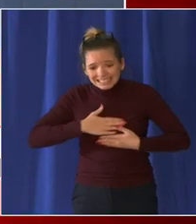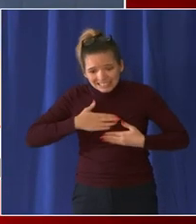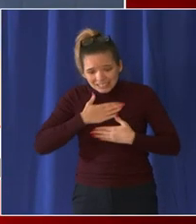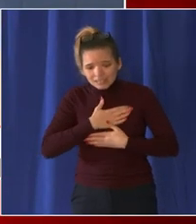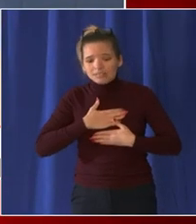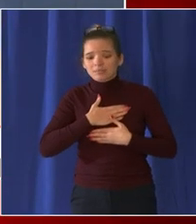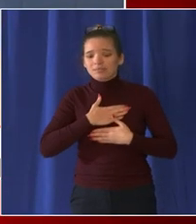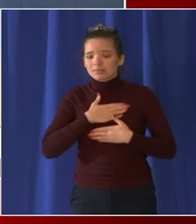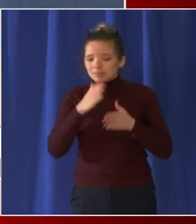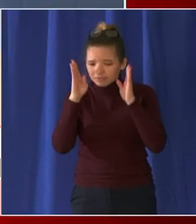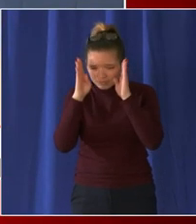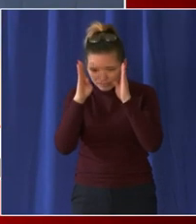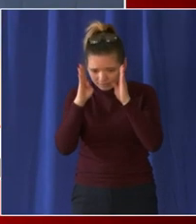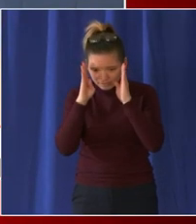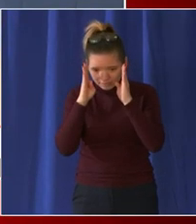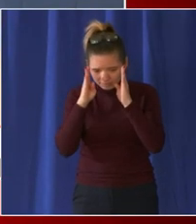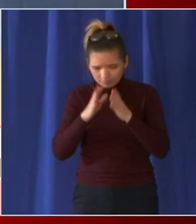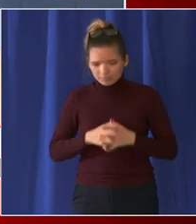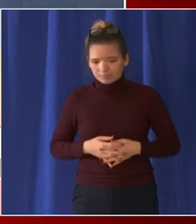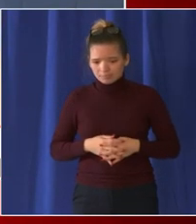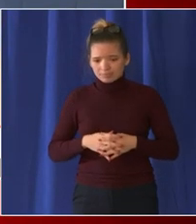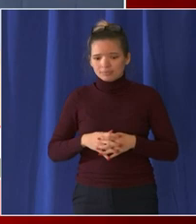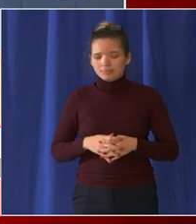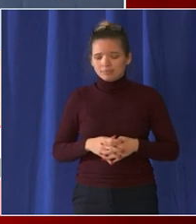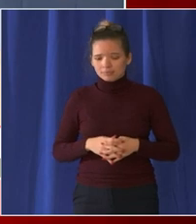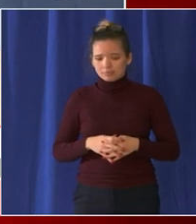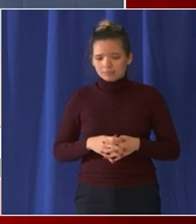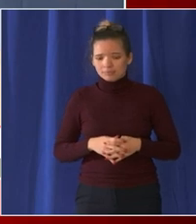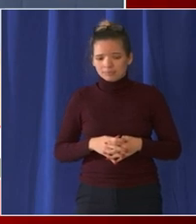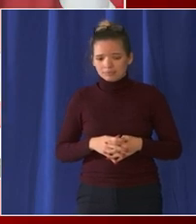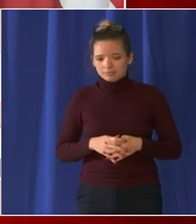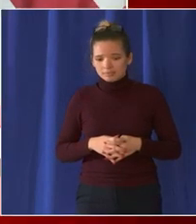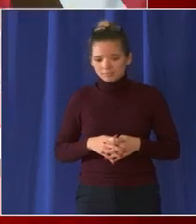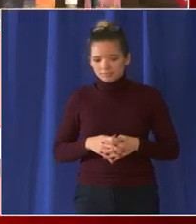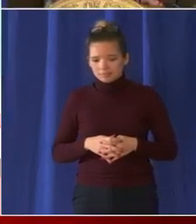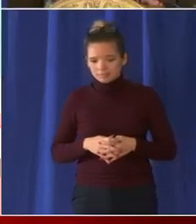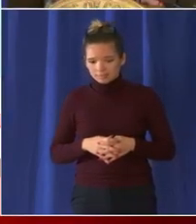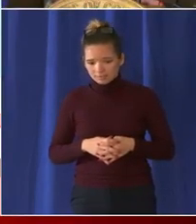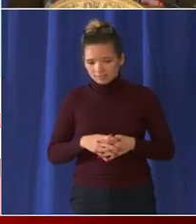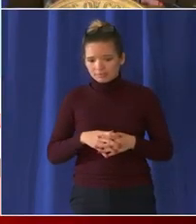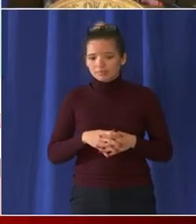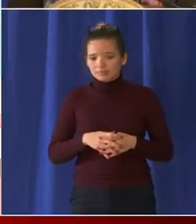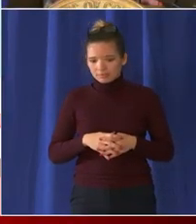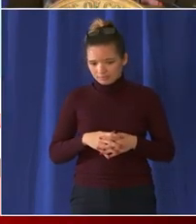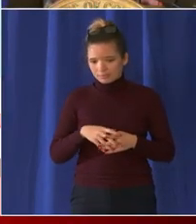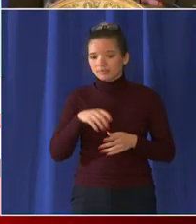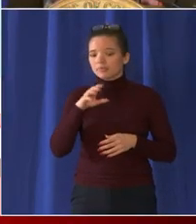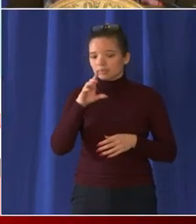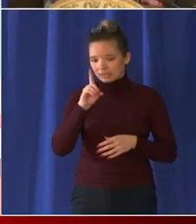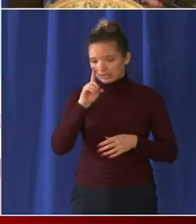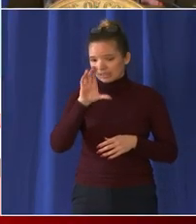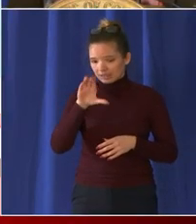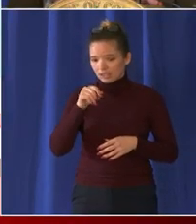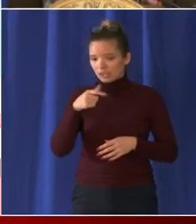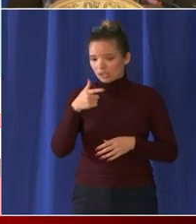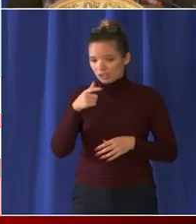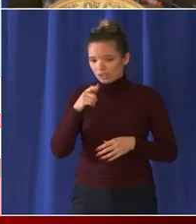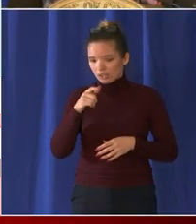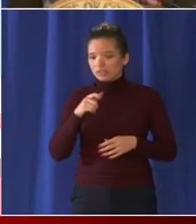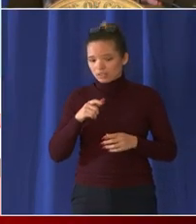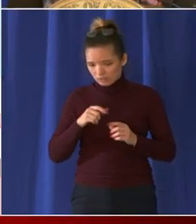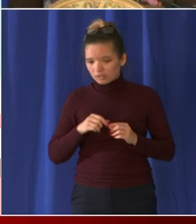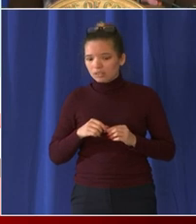think we have a new tool i haven't used before i watch dc.org so if you see something say something it's an additional way